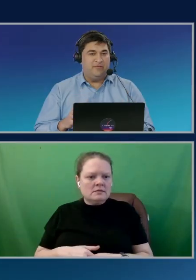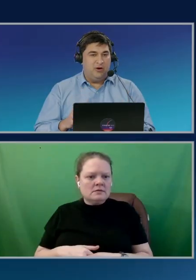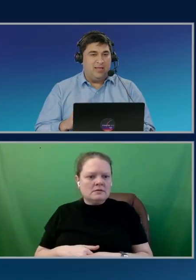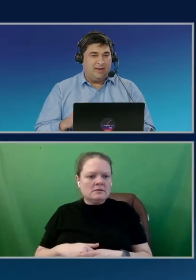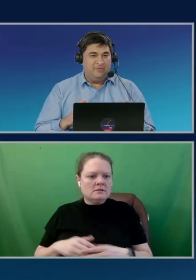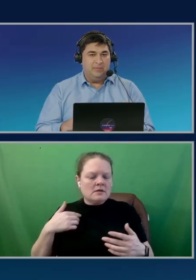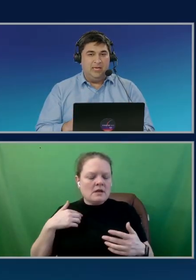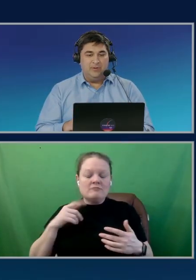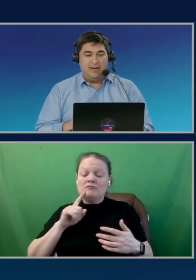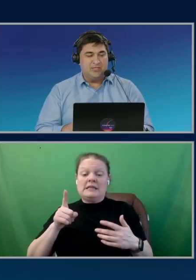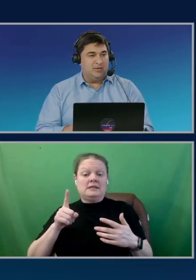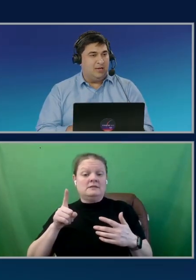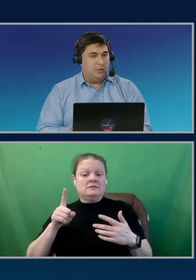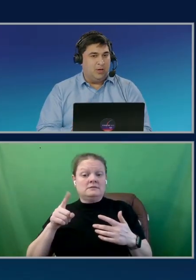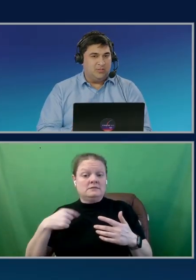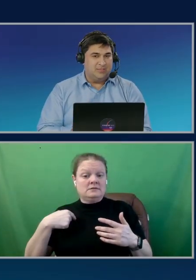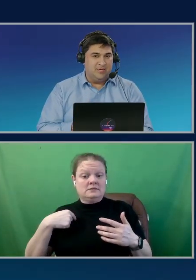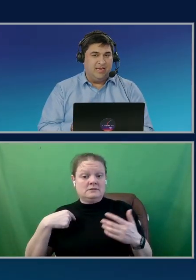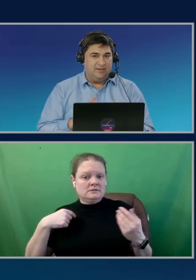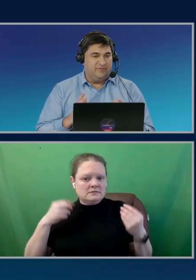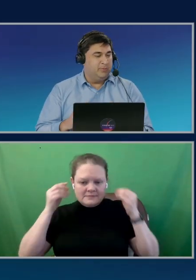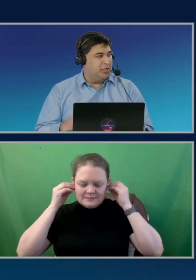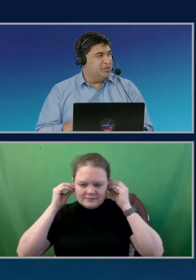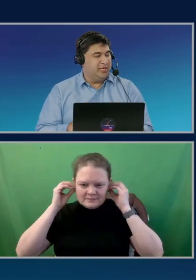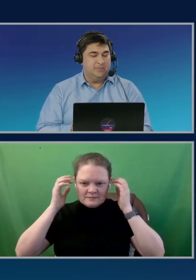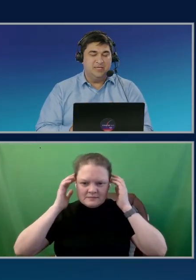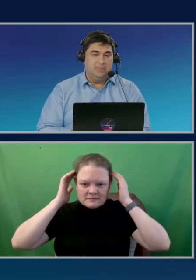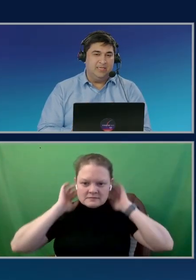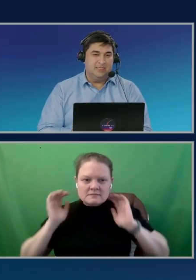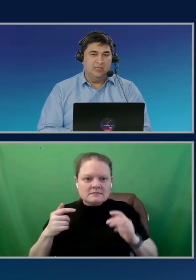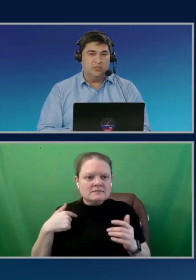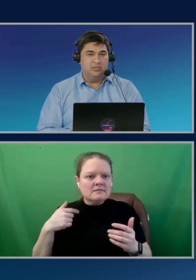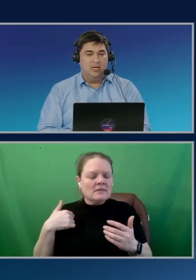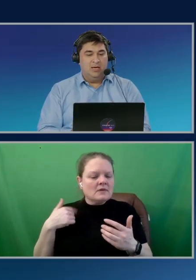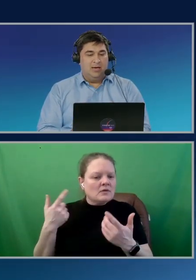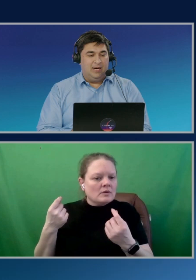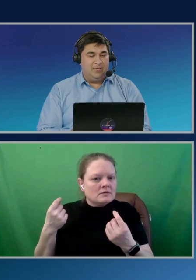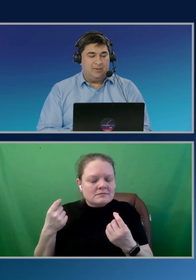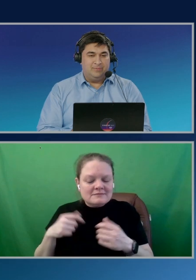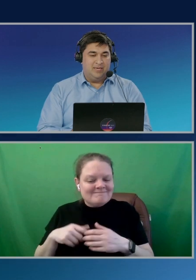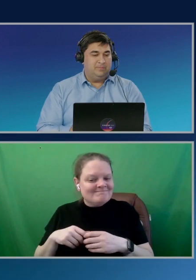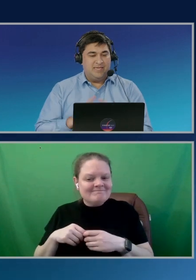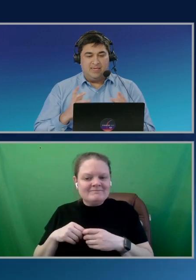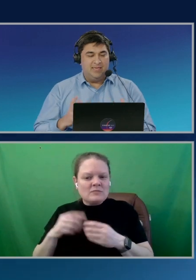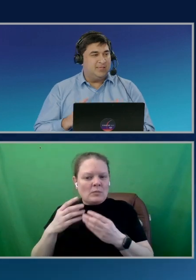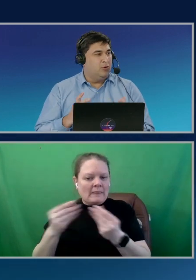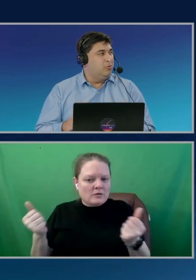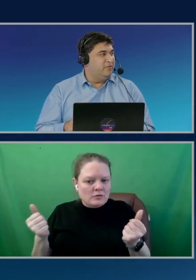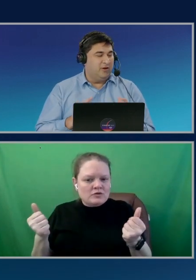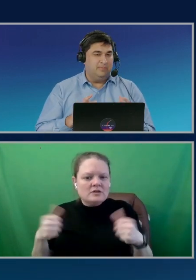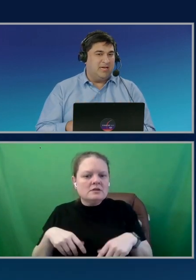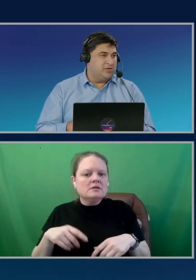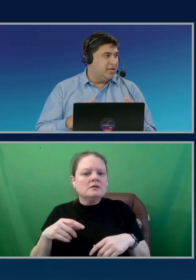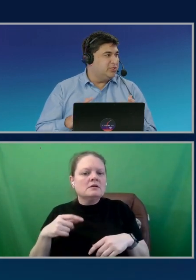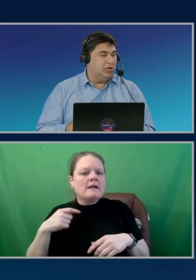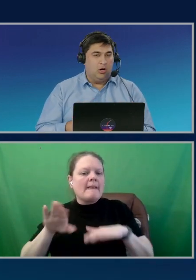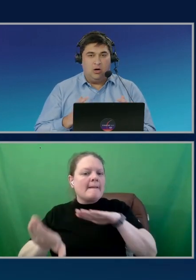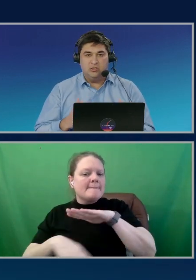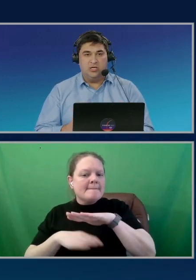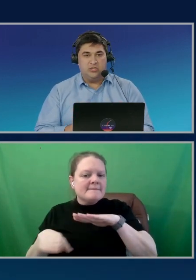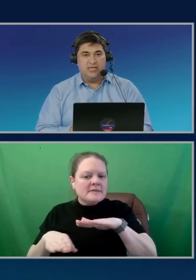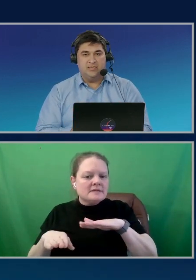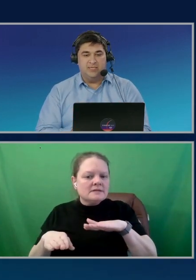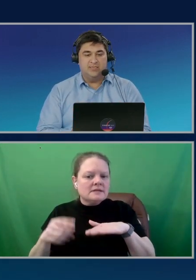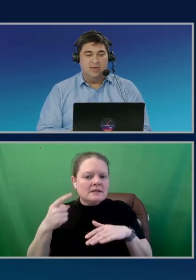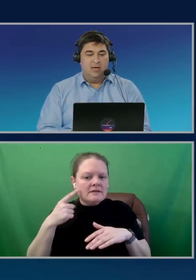A lot of you are likely familiar with Amazon CloudWatch. It's the native monitoring and observability solution that basically is the home of your metrics, your